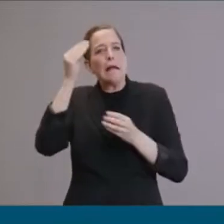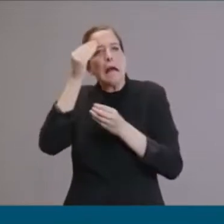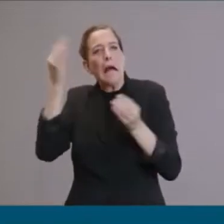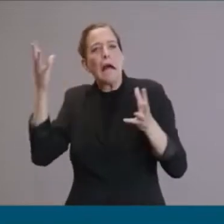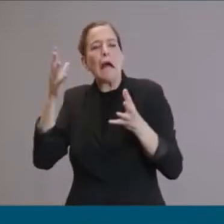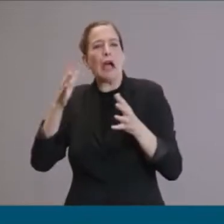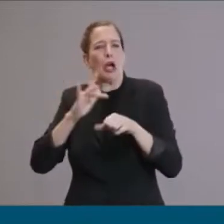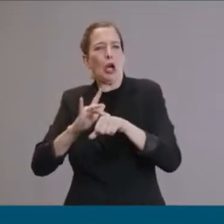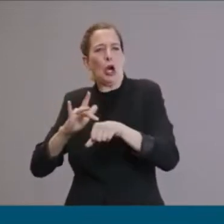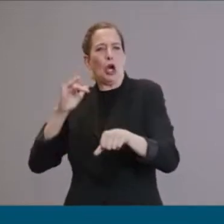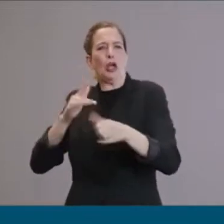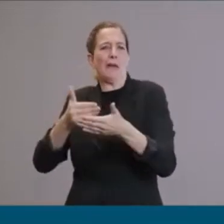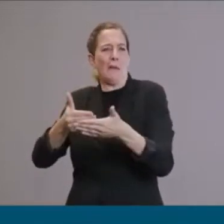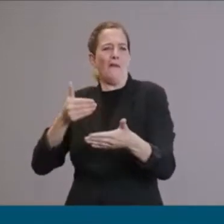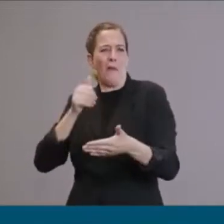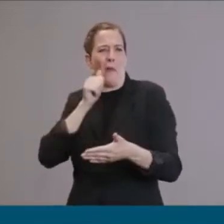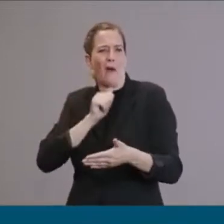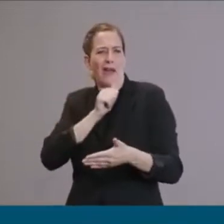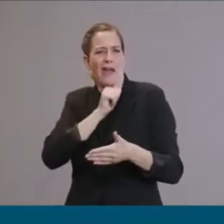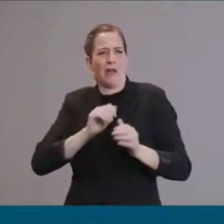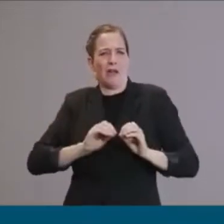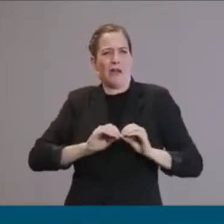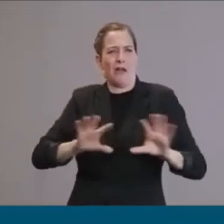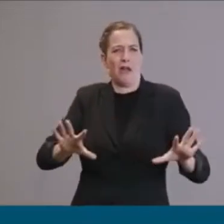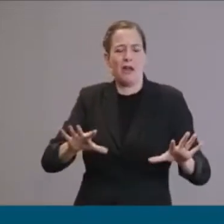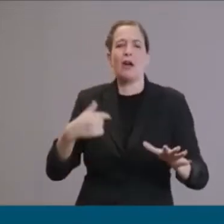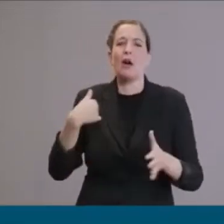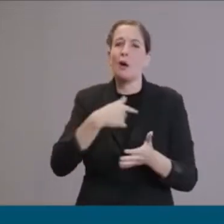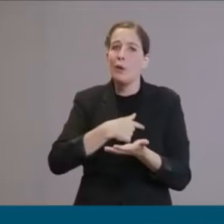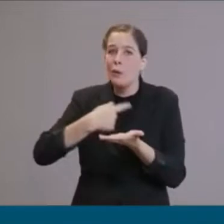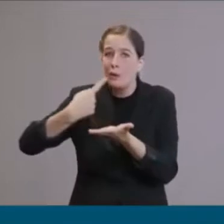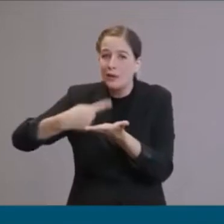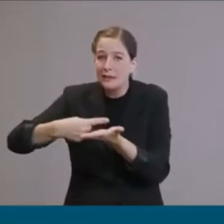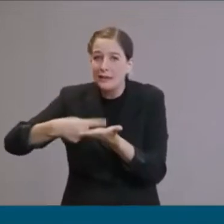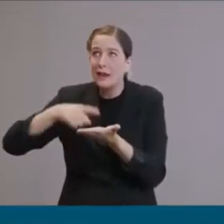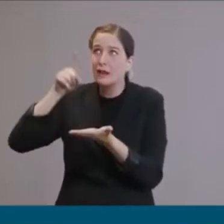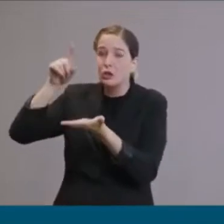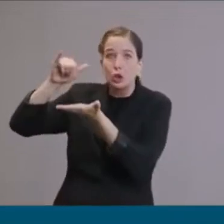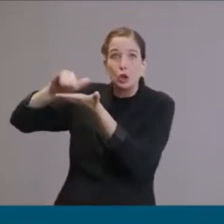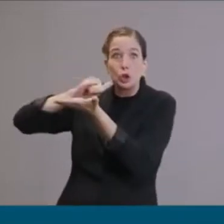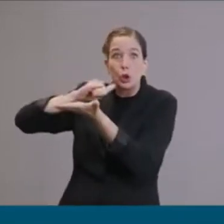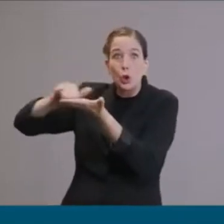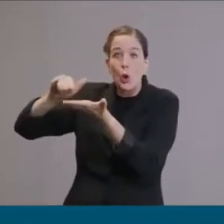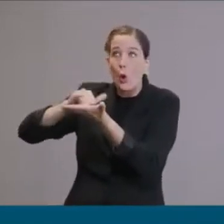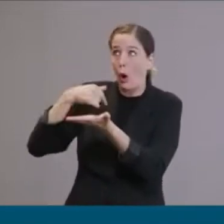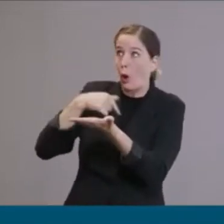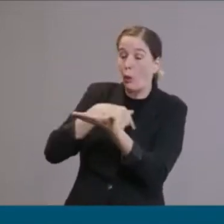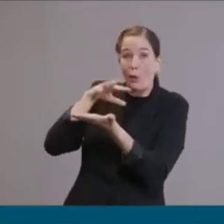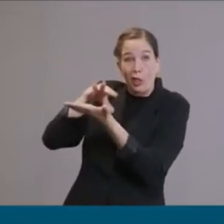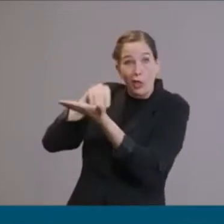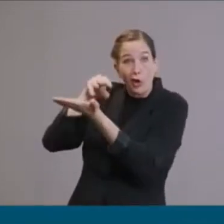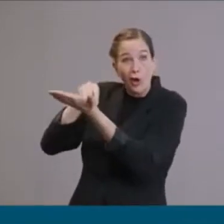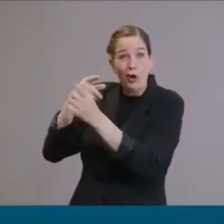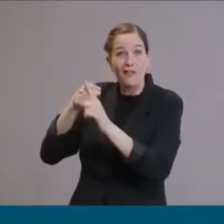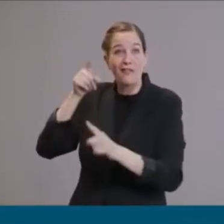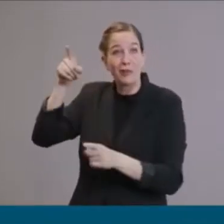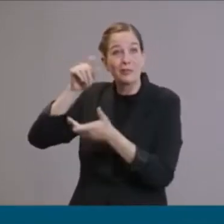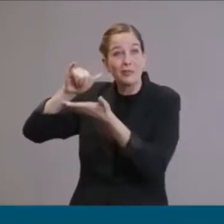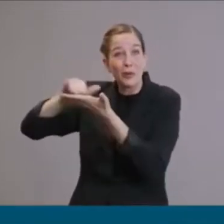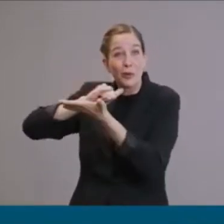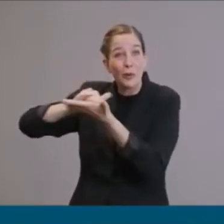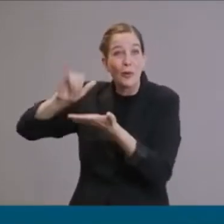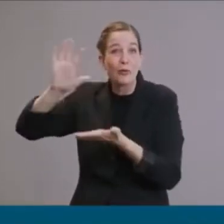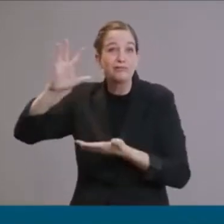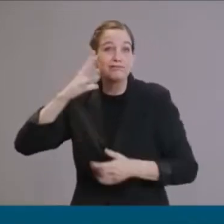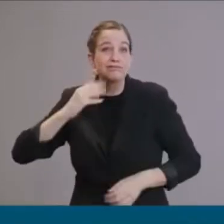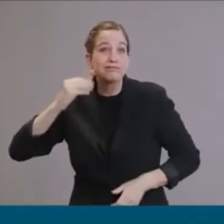cases per capita. We talked a lot about New York State and learned a lot from what New York State went through and Massachusetts